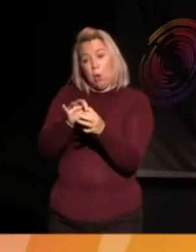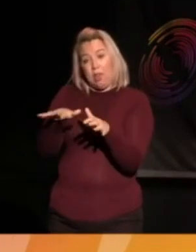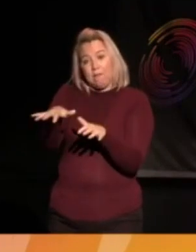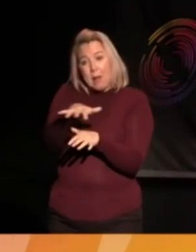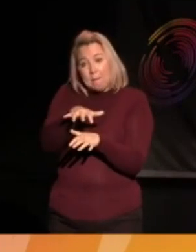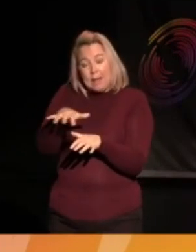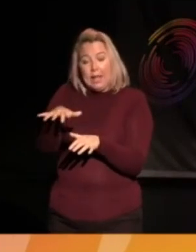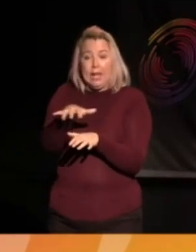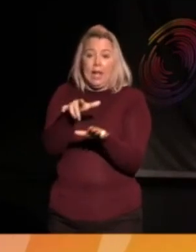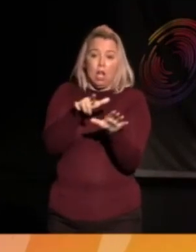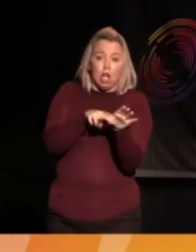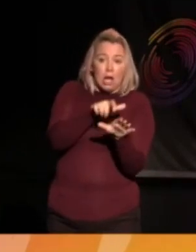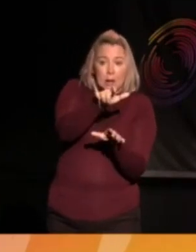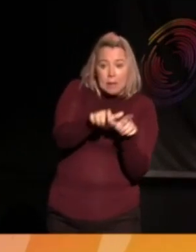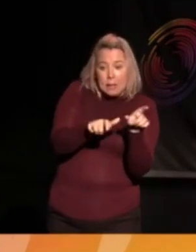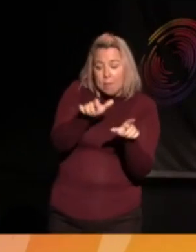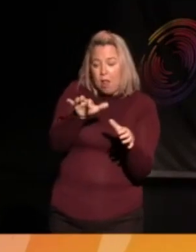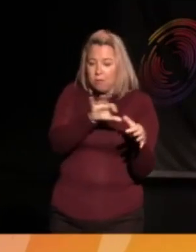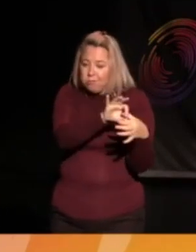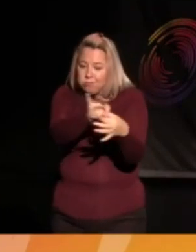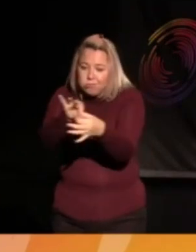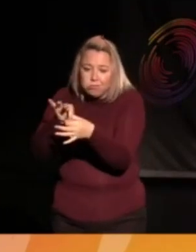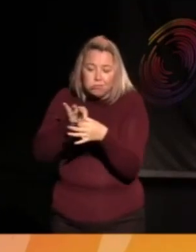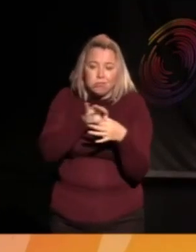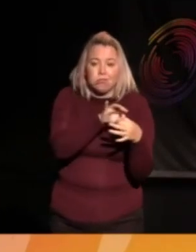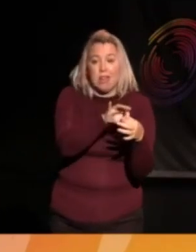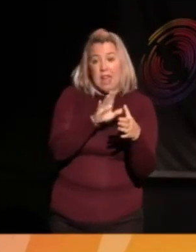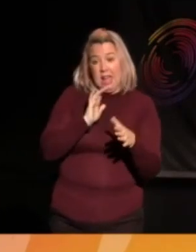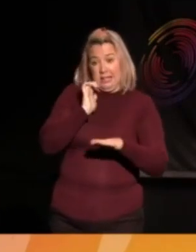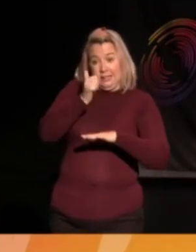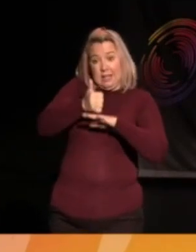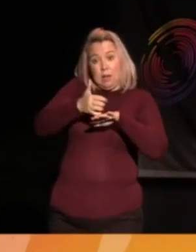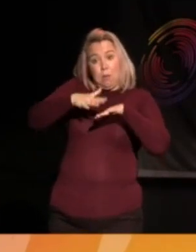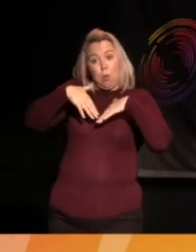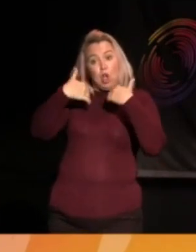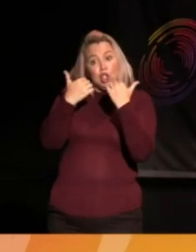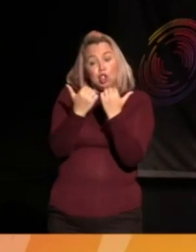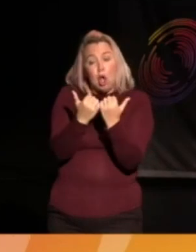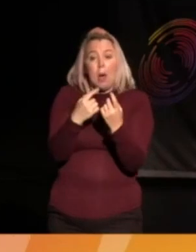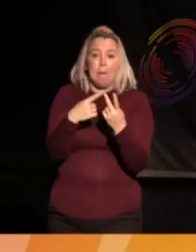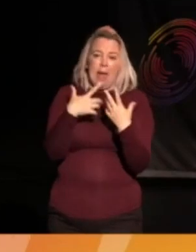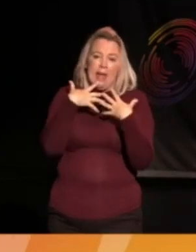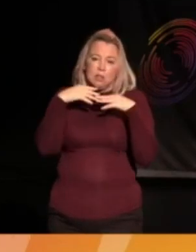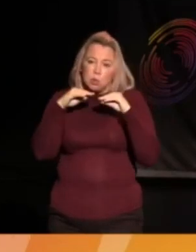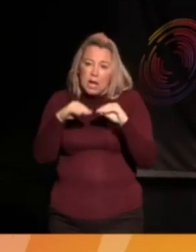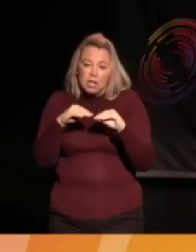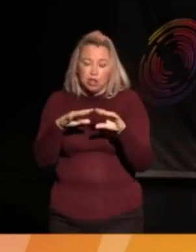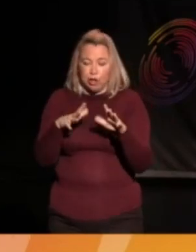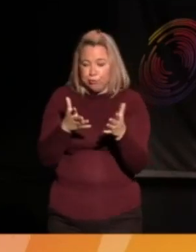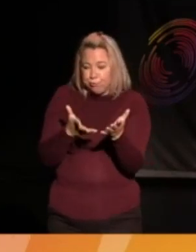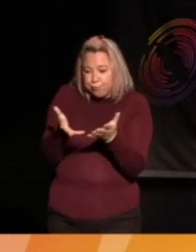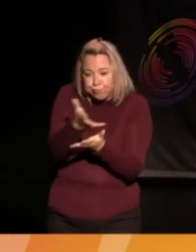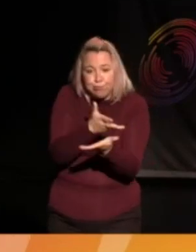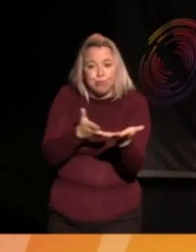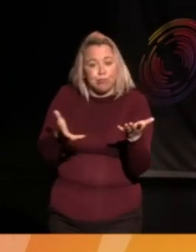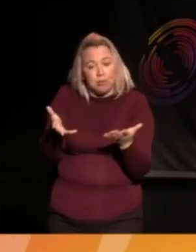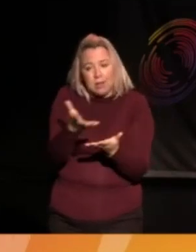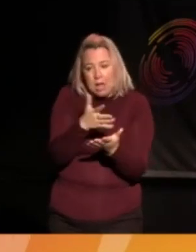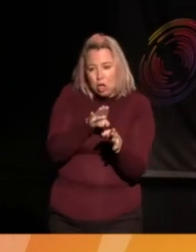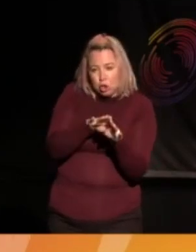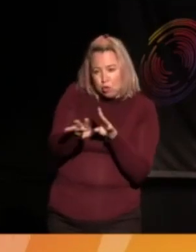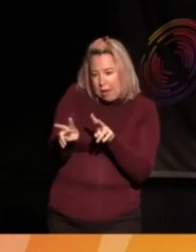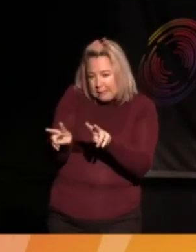So, families and young people. And I create workshops and educational workshops. And through that, trying to gauge